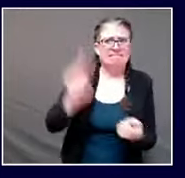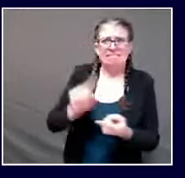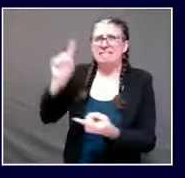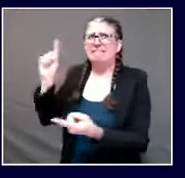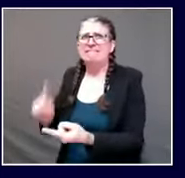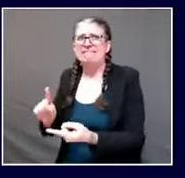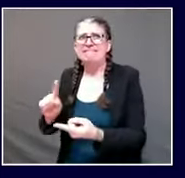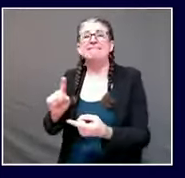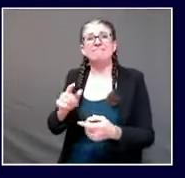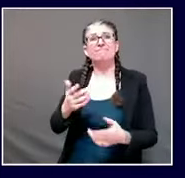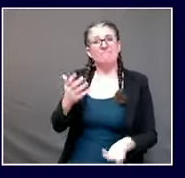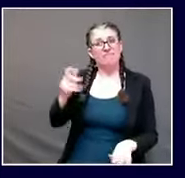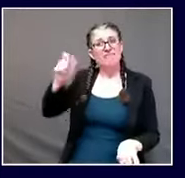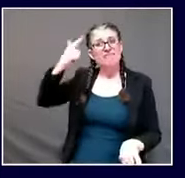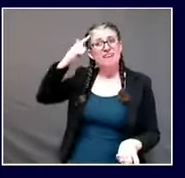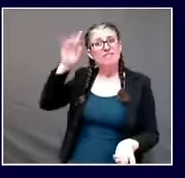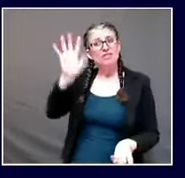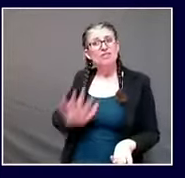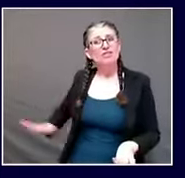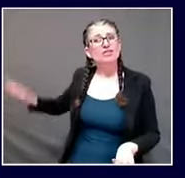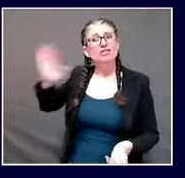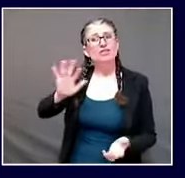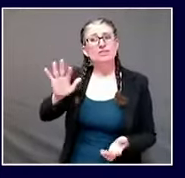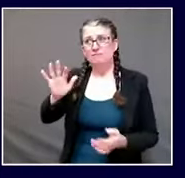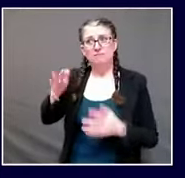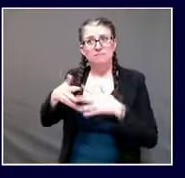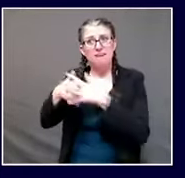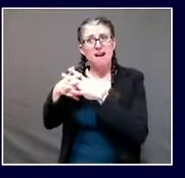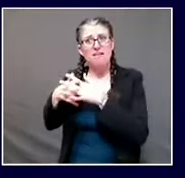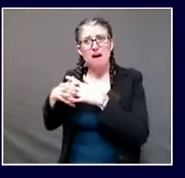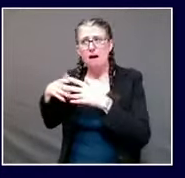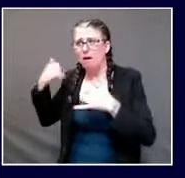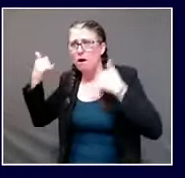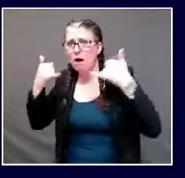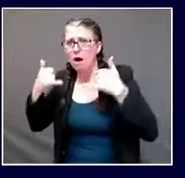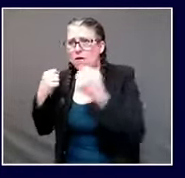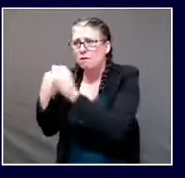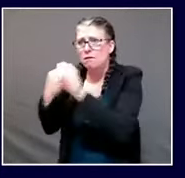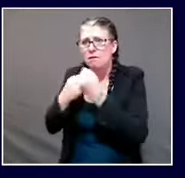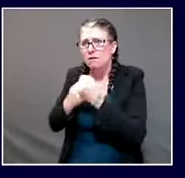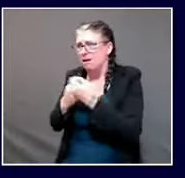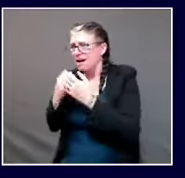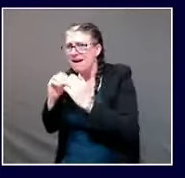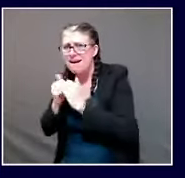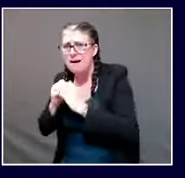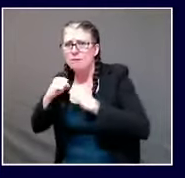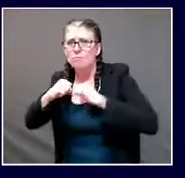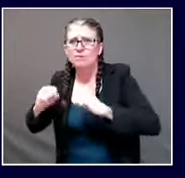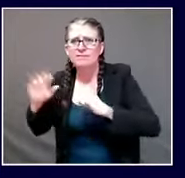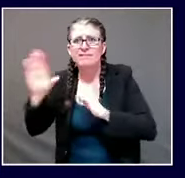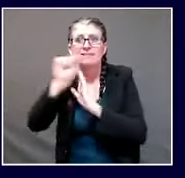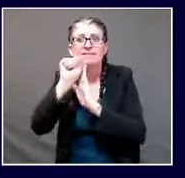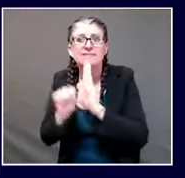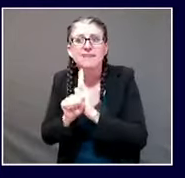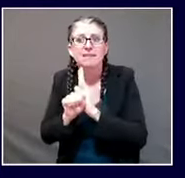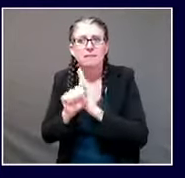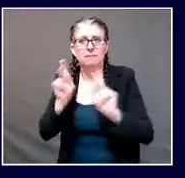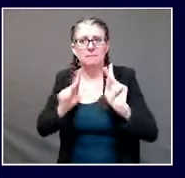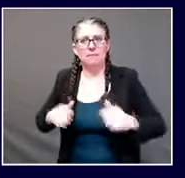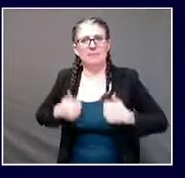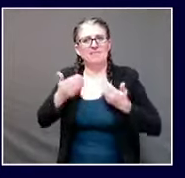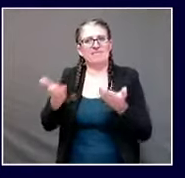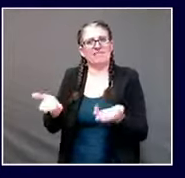pandemic. At the same time, we here in Maine are mourning our four fishermen lost at sea.